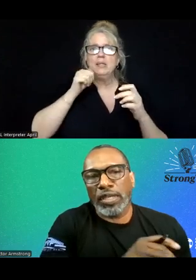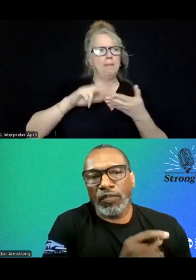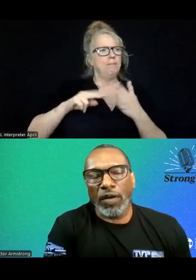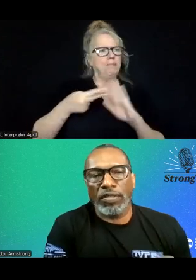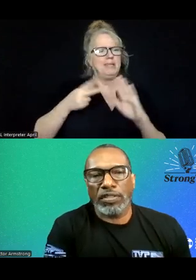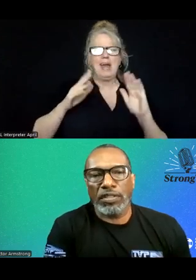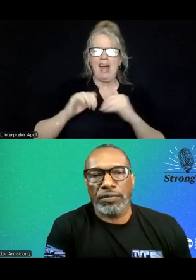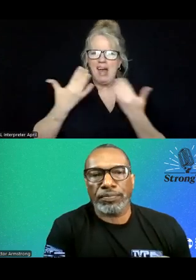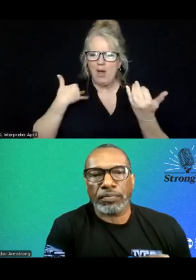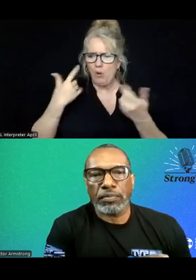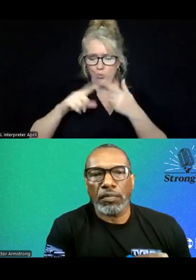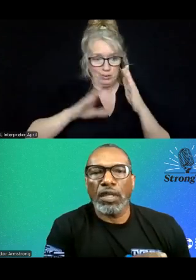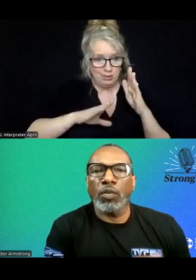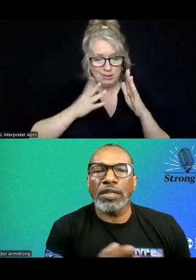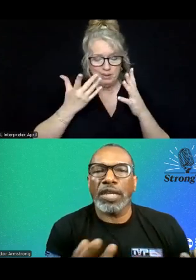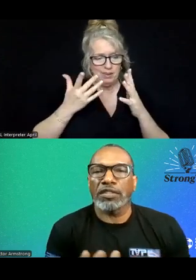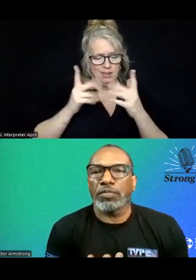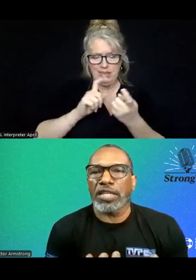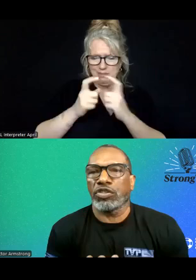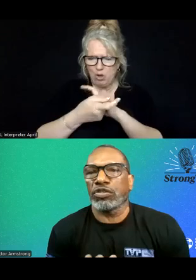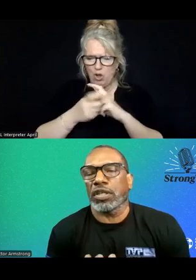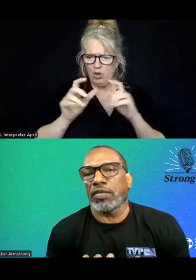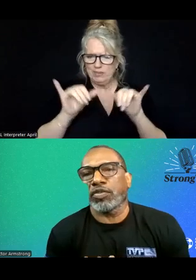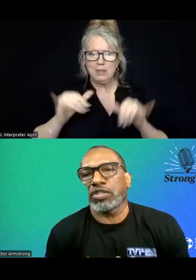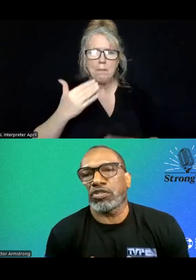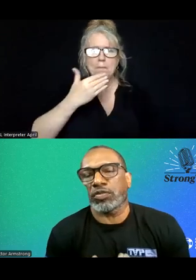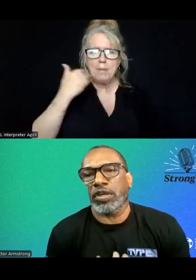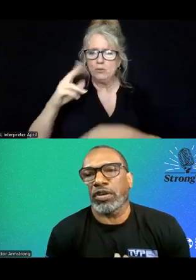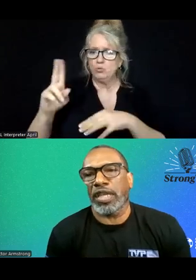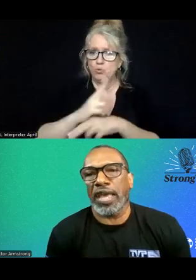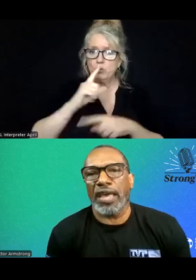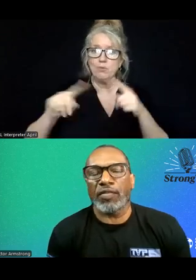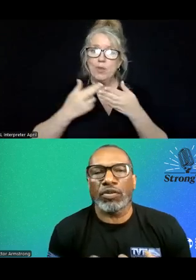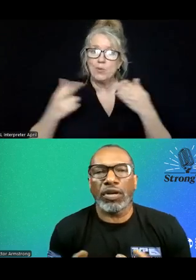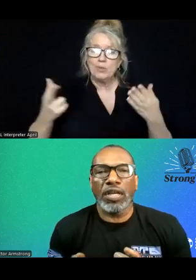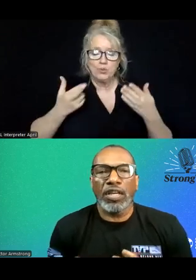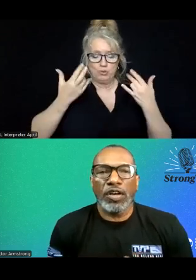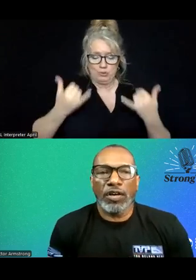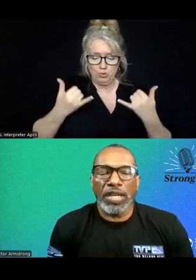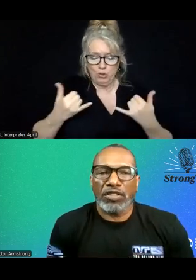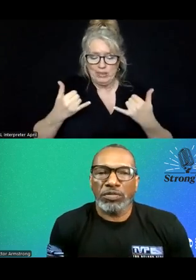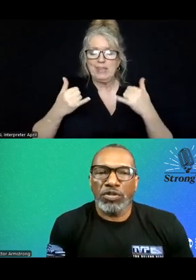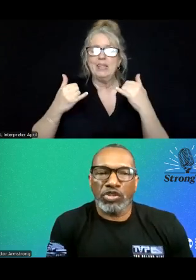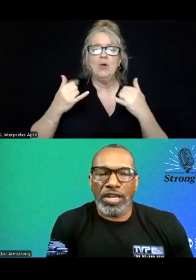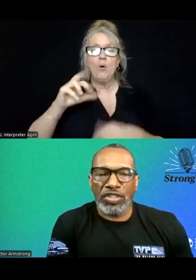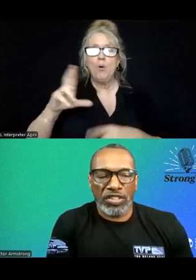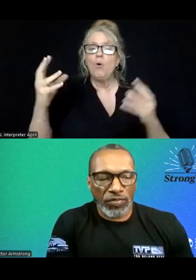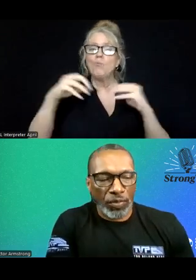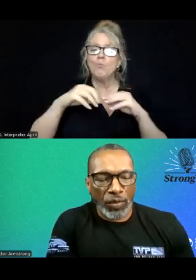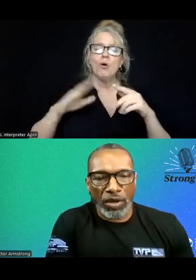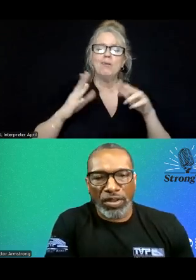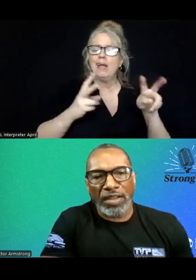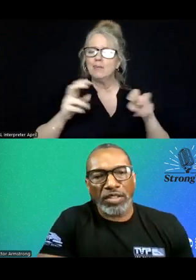evolve the system in a way that makes the best use of the resources we currently have or makes the smoothest